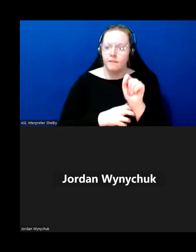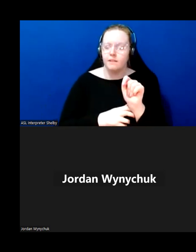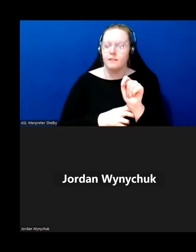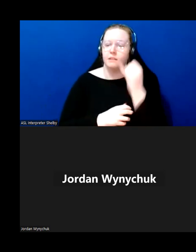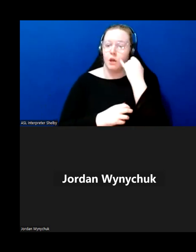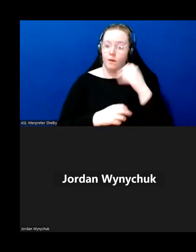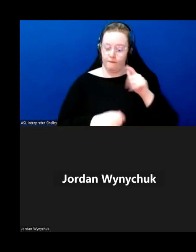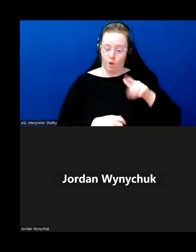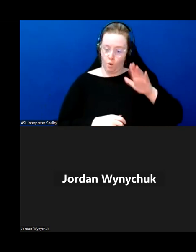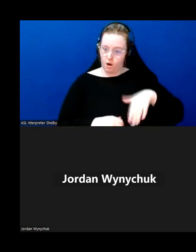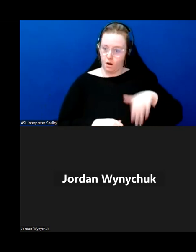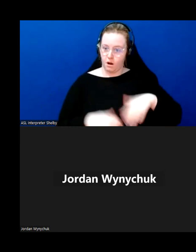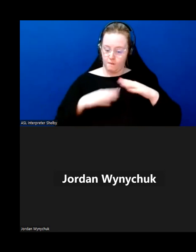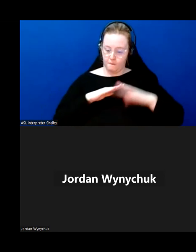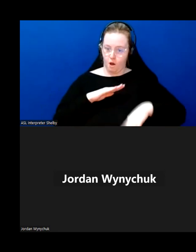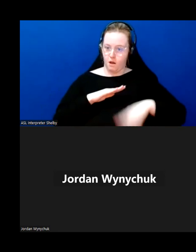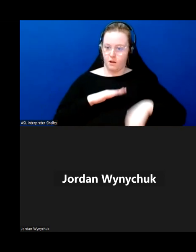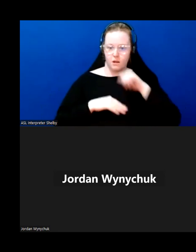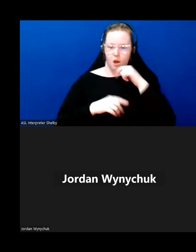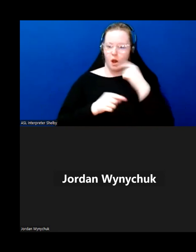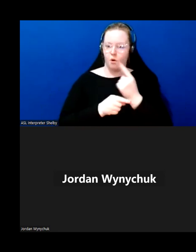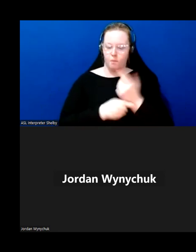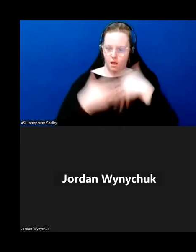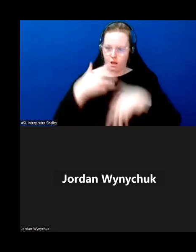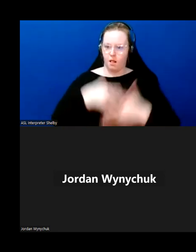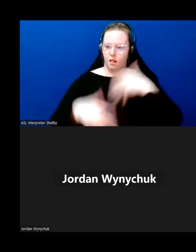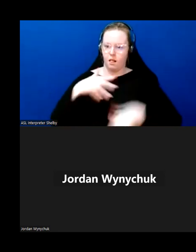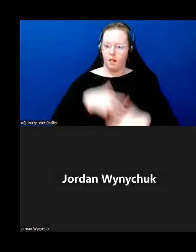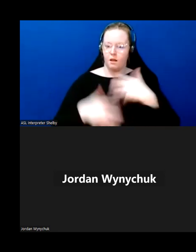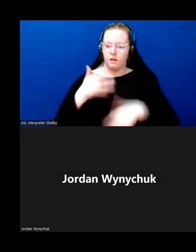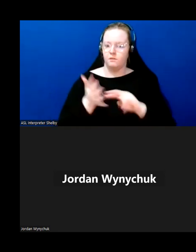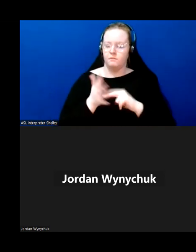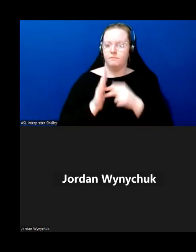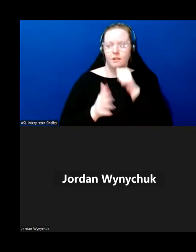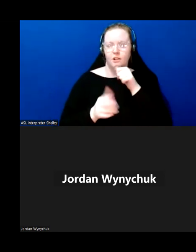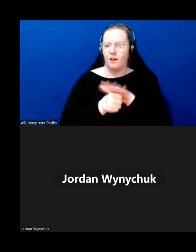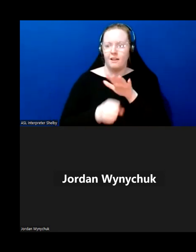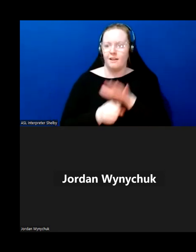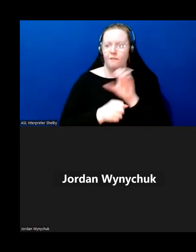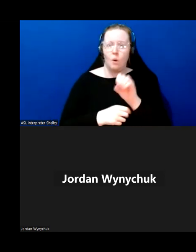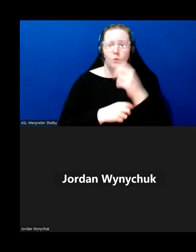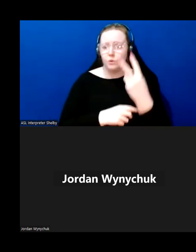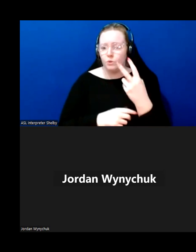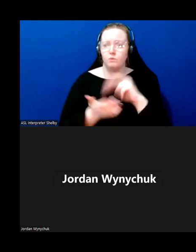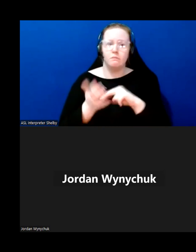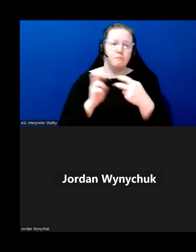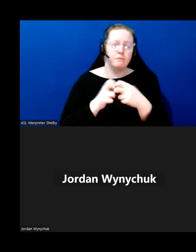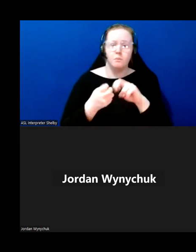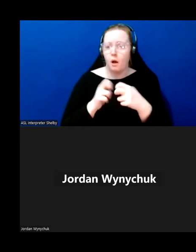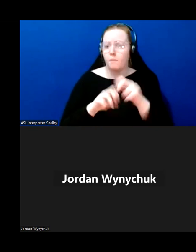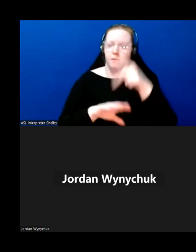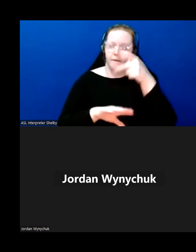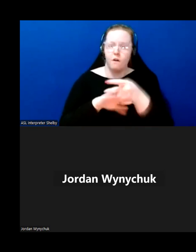extremities uh it isn't isn't as good as it should be um that obviously can lead to some some high risk of falls